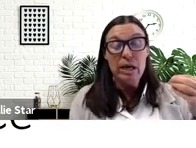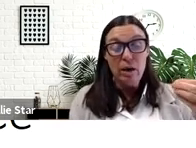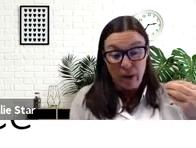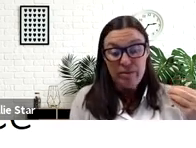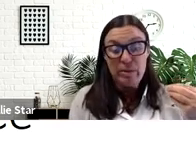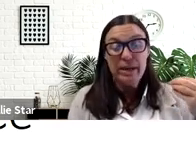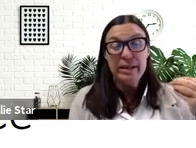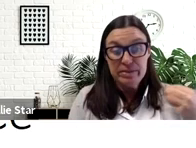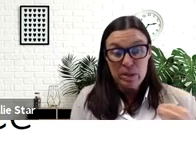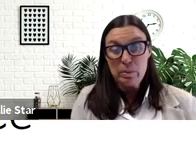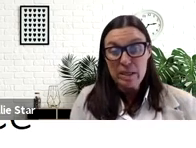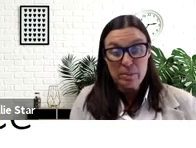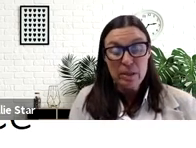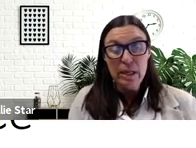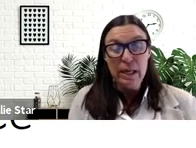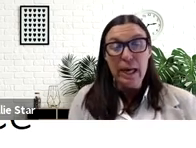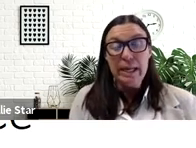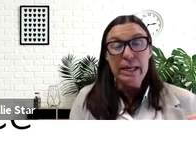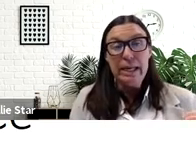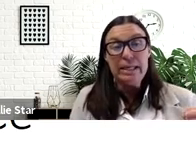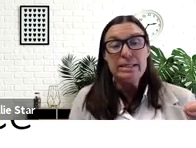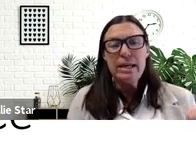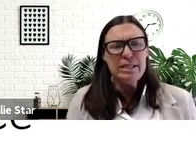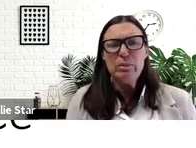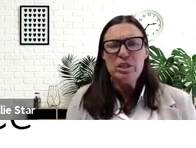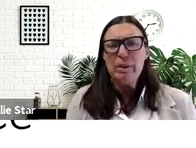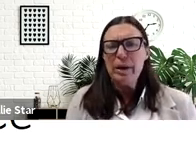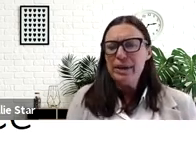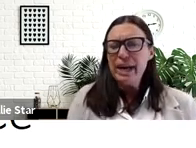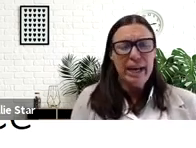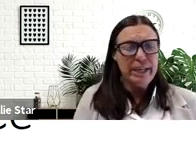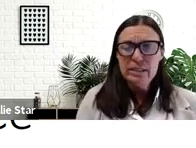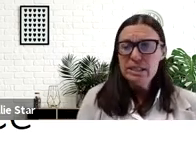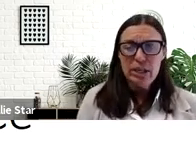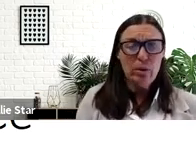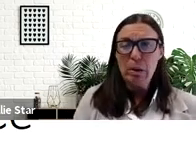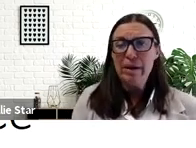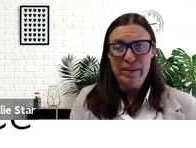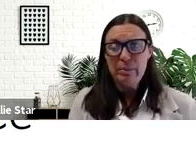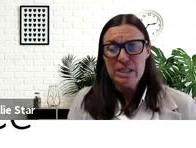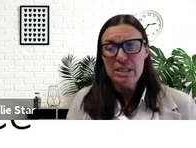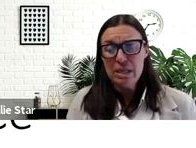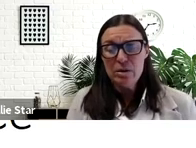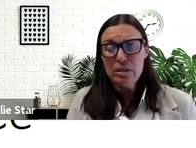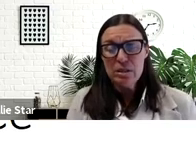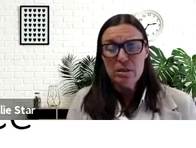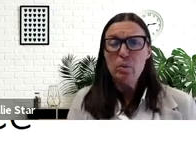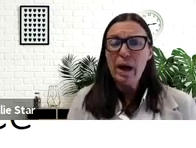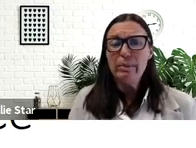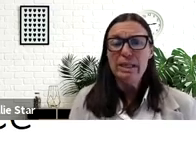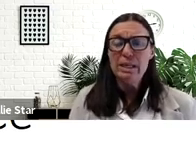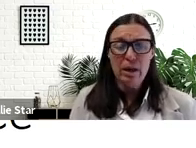away from that as far as possible. And it's not so much about what I didn't know or what my family didn't know,